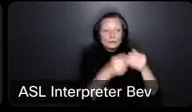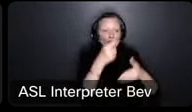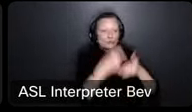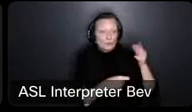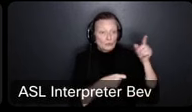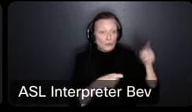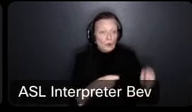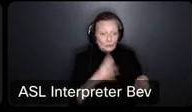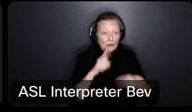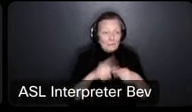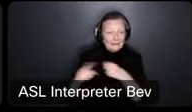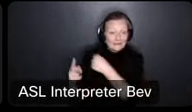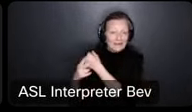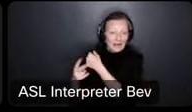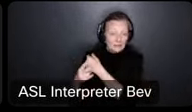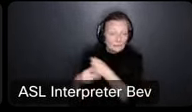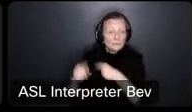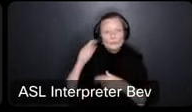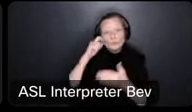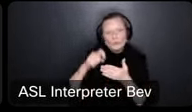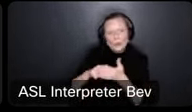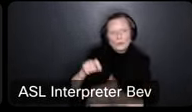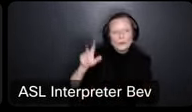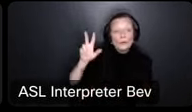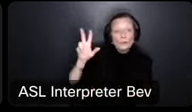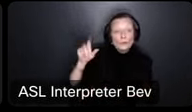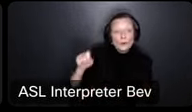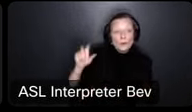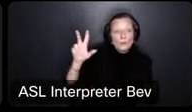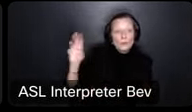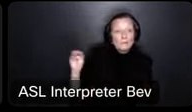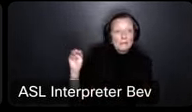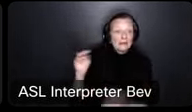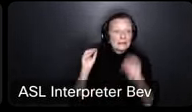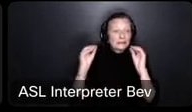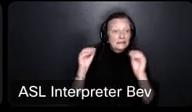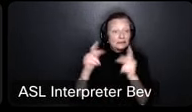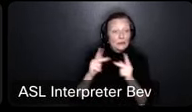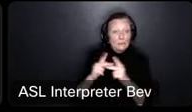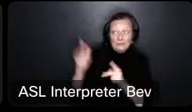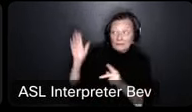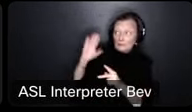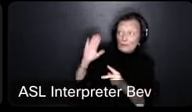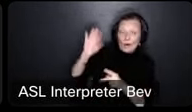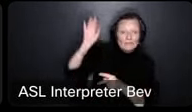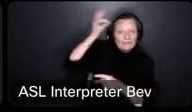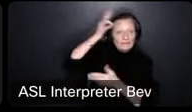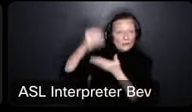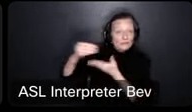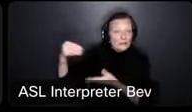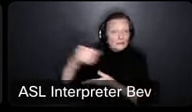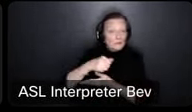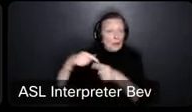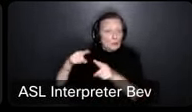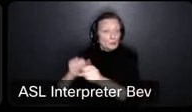you'll notice the 3.3 million dollars in teaching positions that were being federally funded with covet funds those funds are ending and they need to be